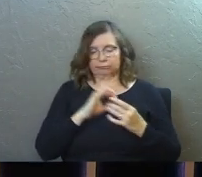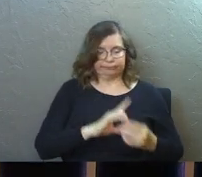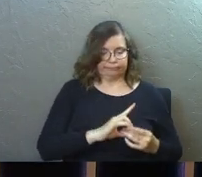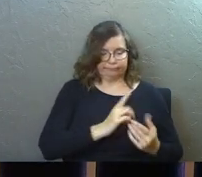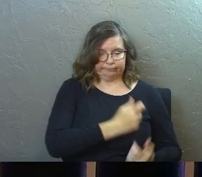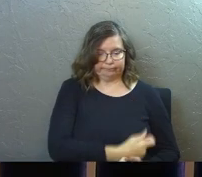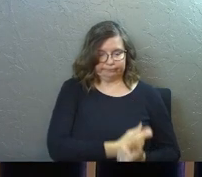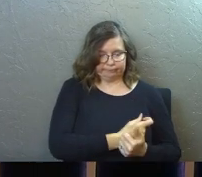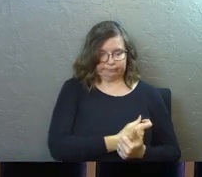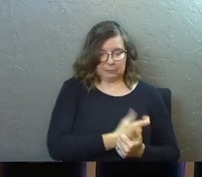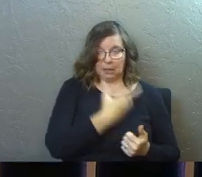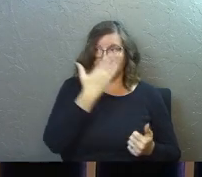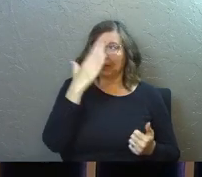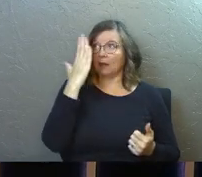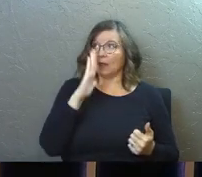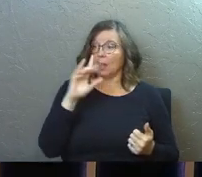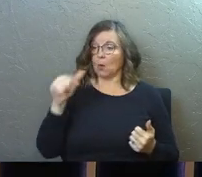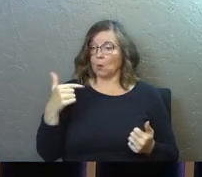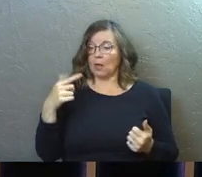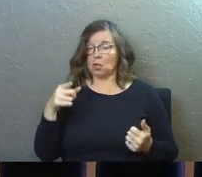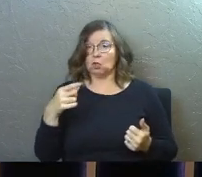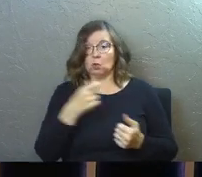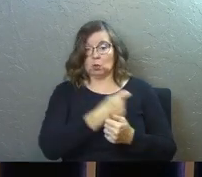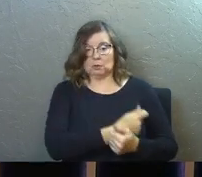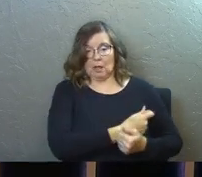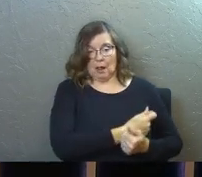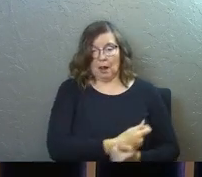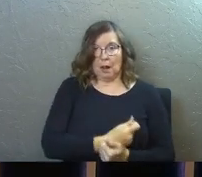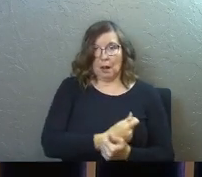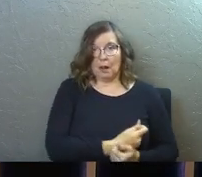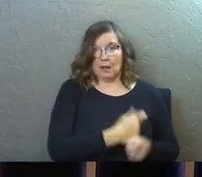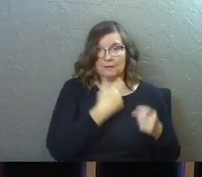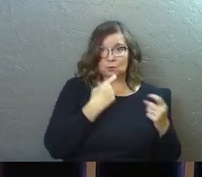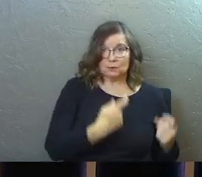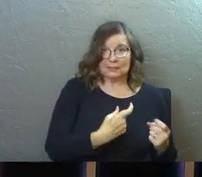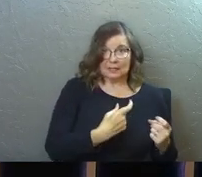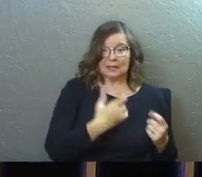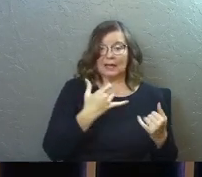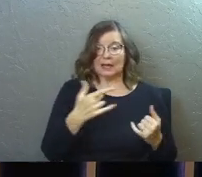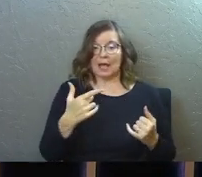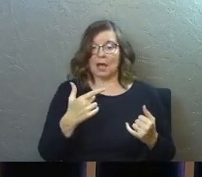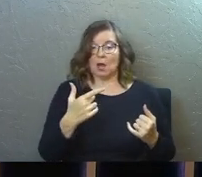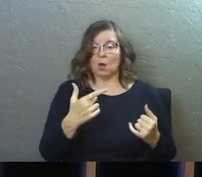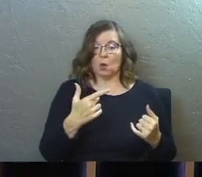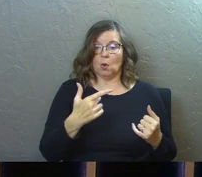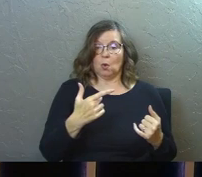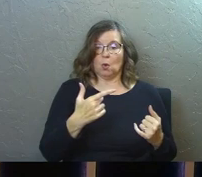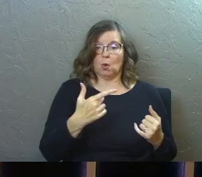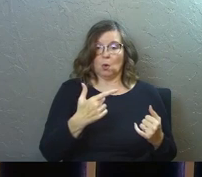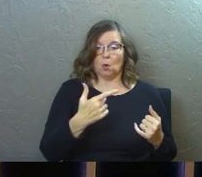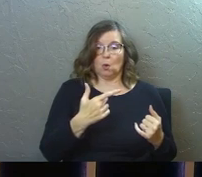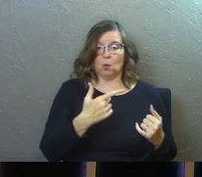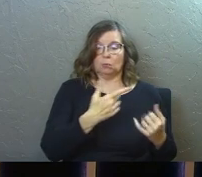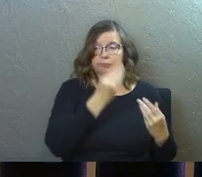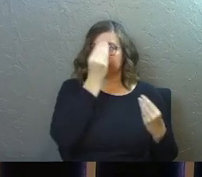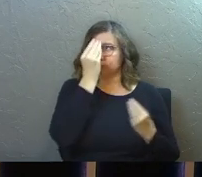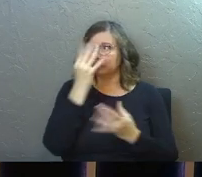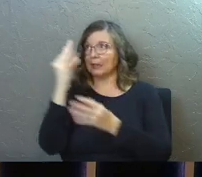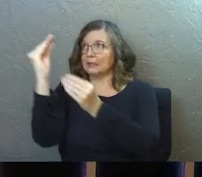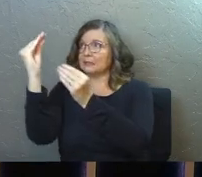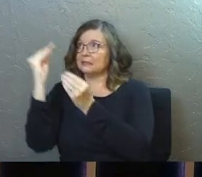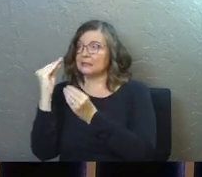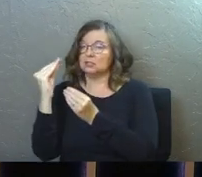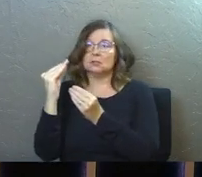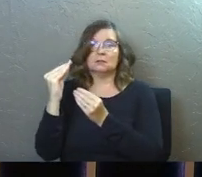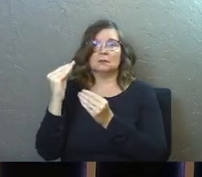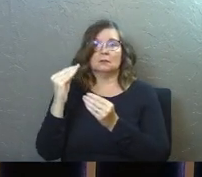He says, thank God. Once we, you were slaves to sin, but now you wholeheartedly obey this teaching that we have given